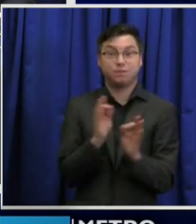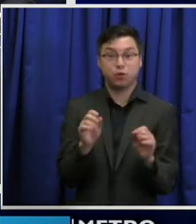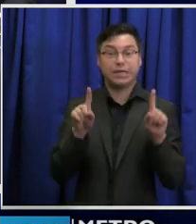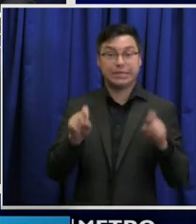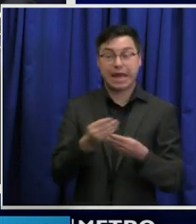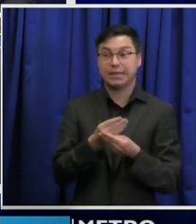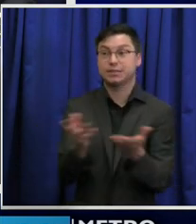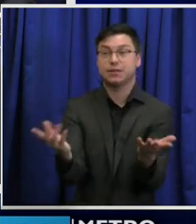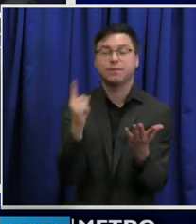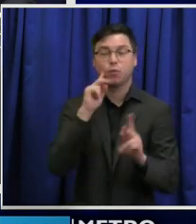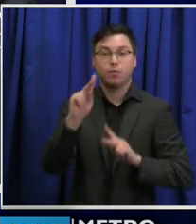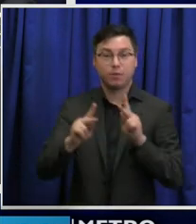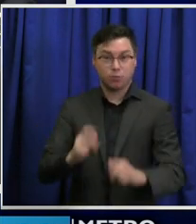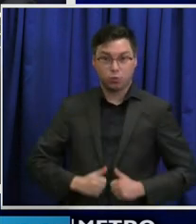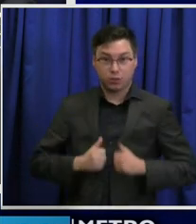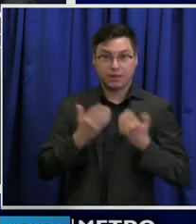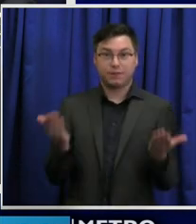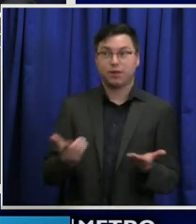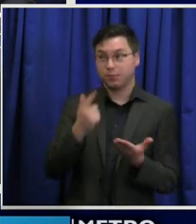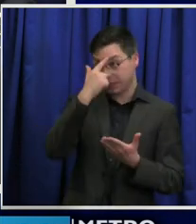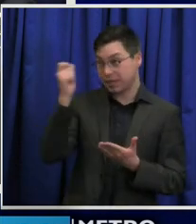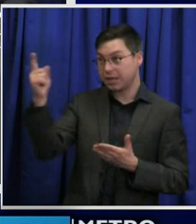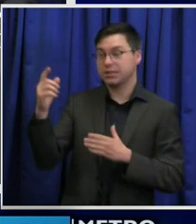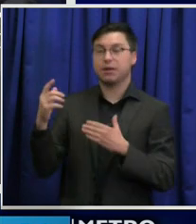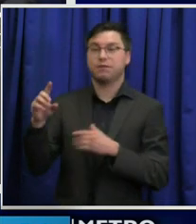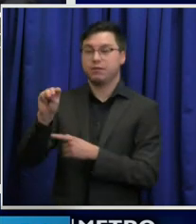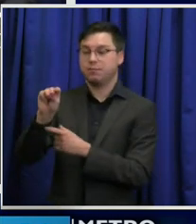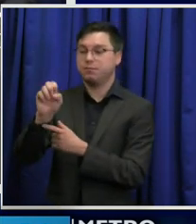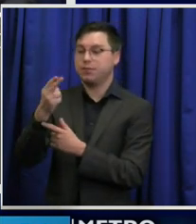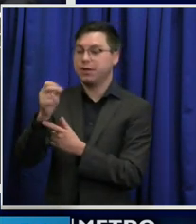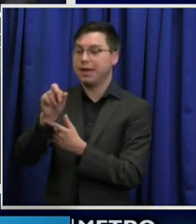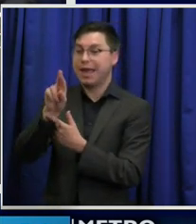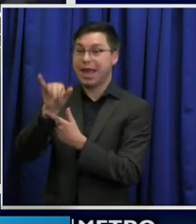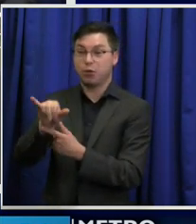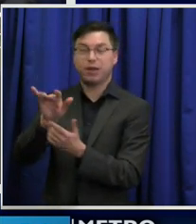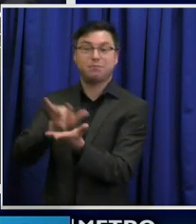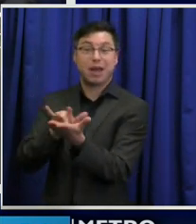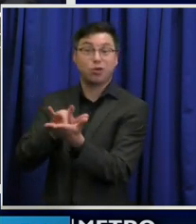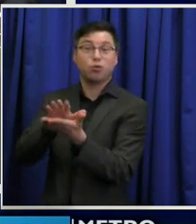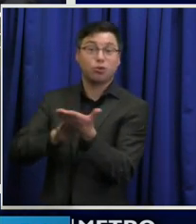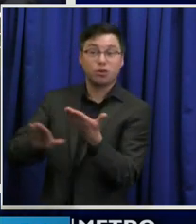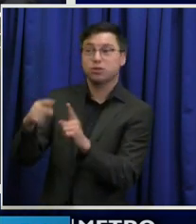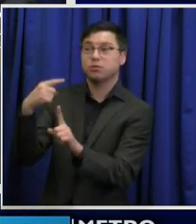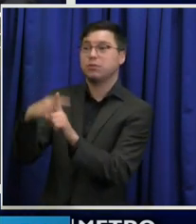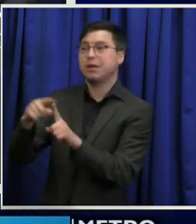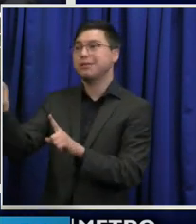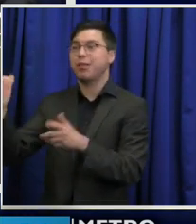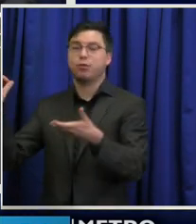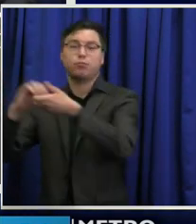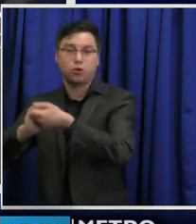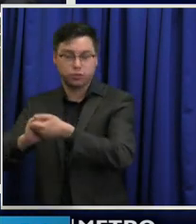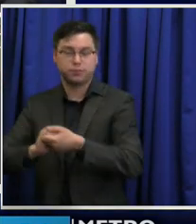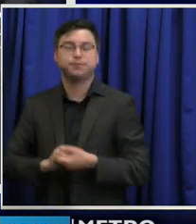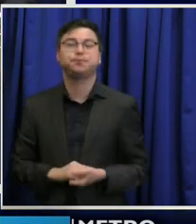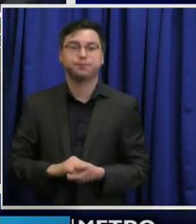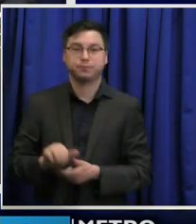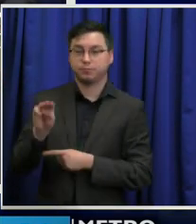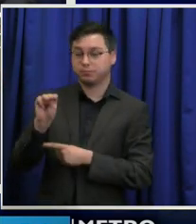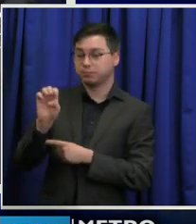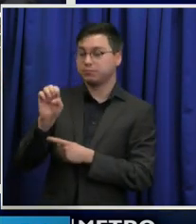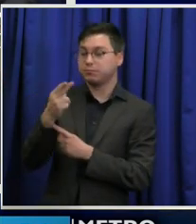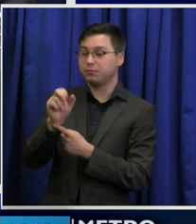thanks to our partnerships with Health Systems and Meharry Medical College specifically. In addition to that, Meharry Medical College